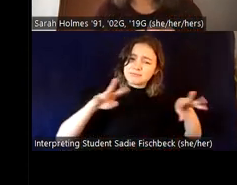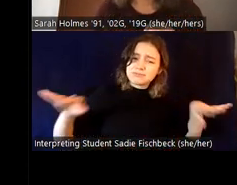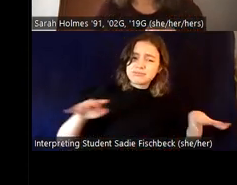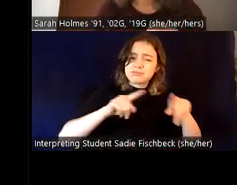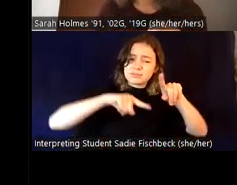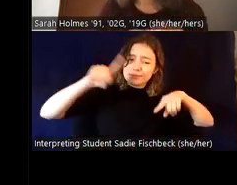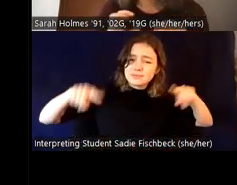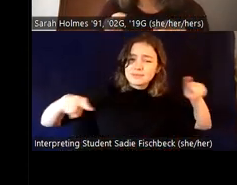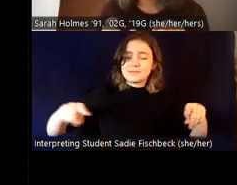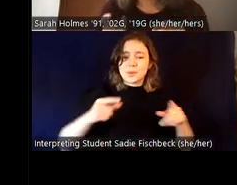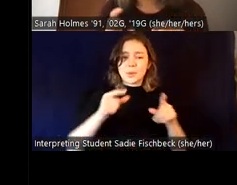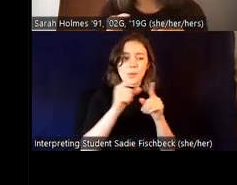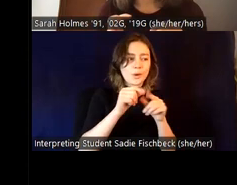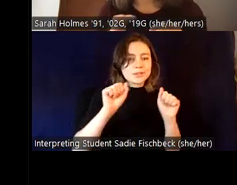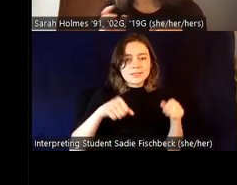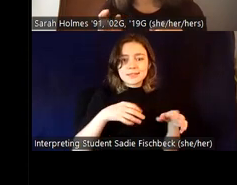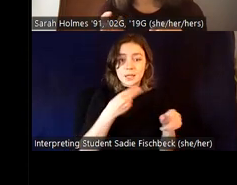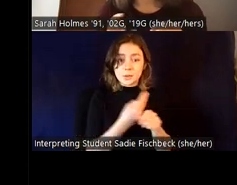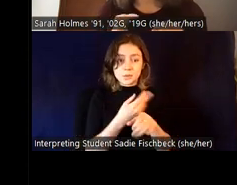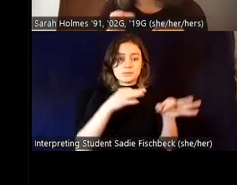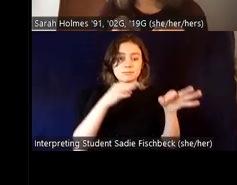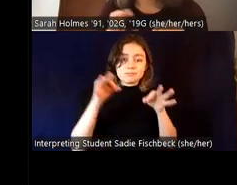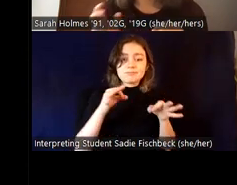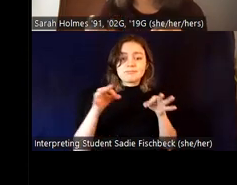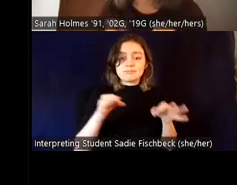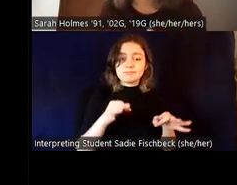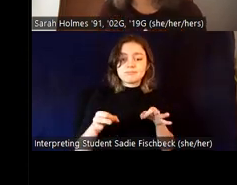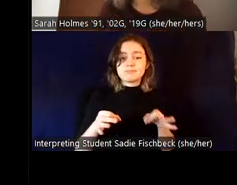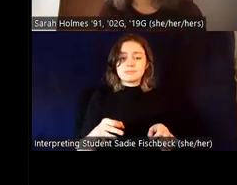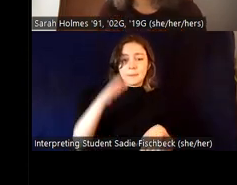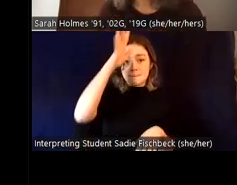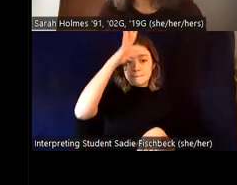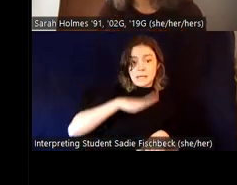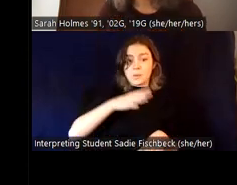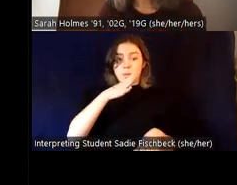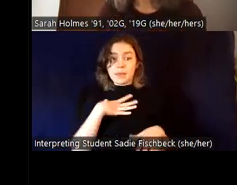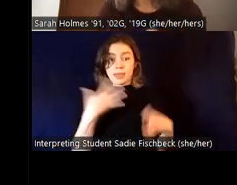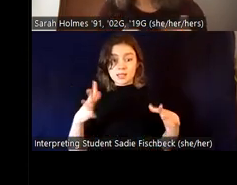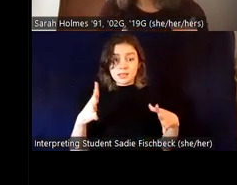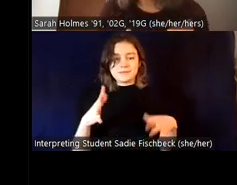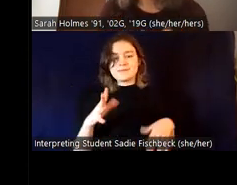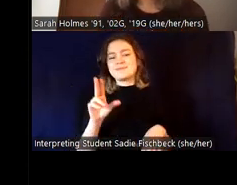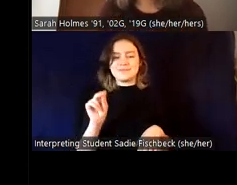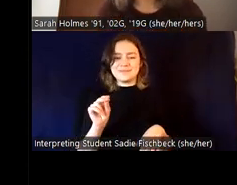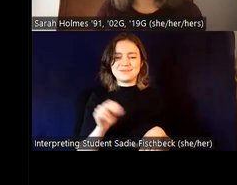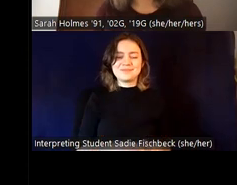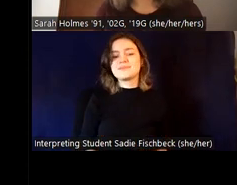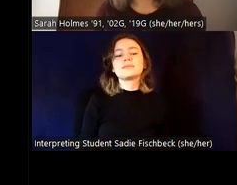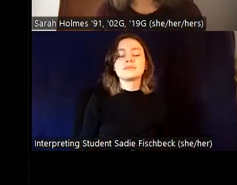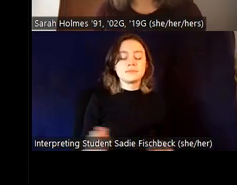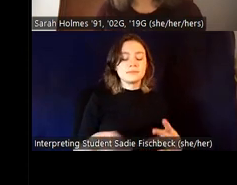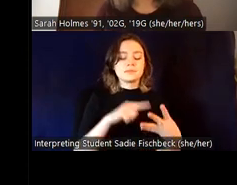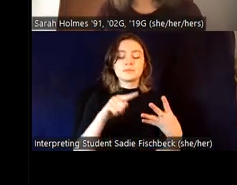our gender identity beyond just what we're sort of used to as this man and woman binary. Third category, gender